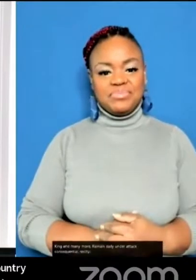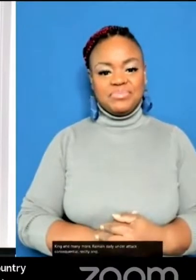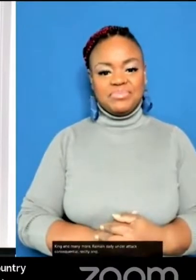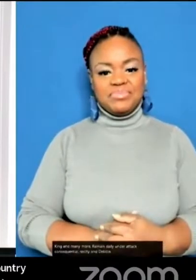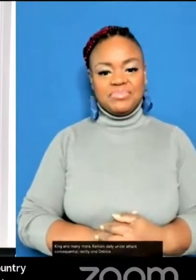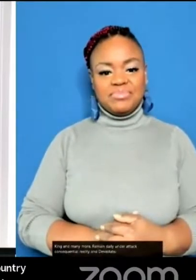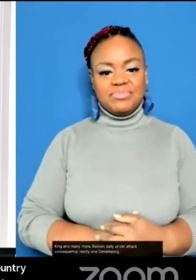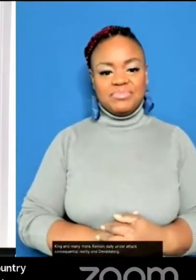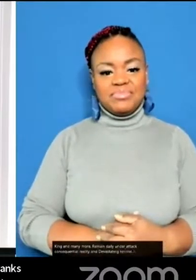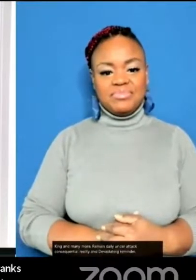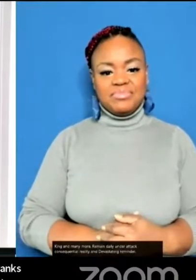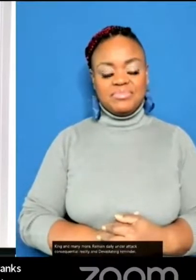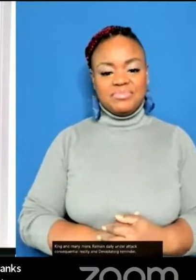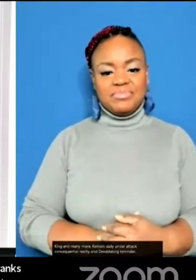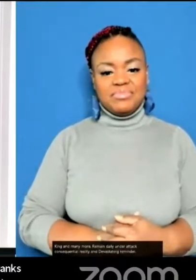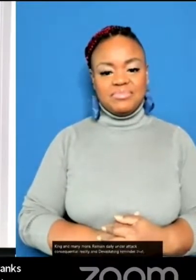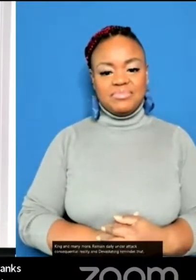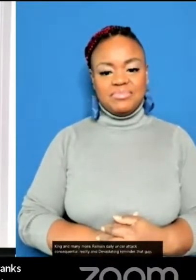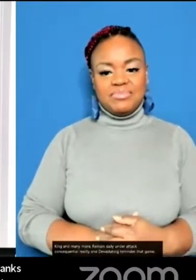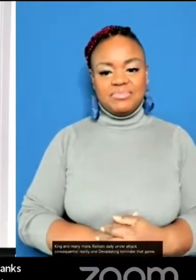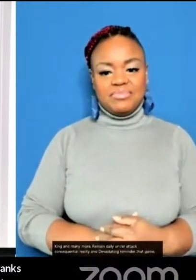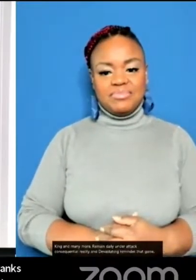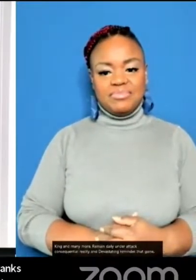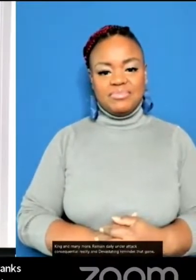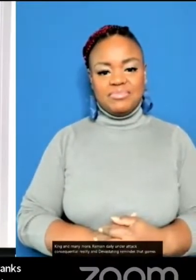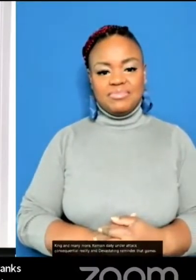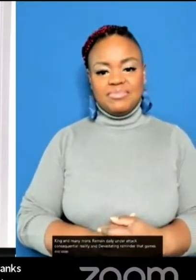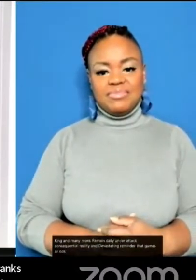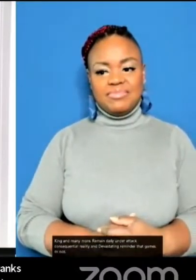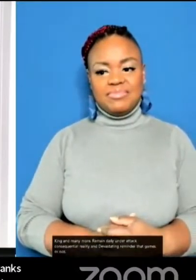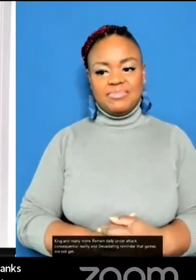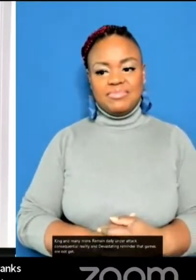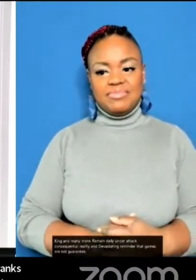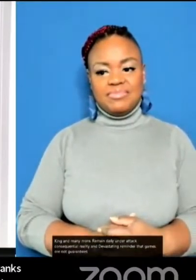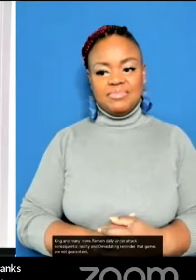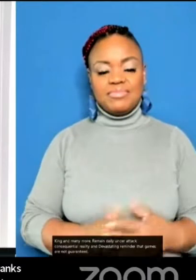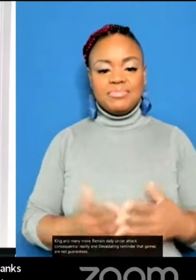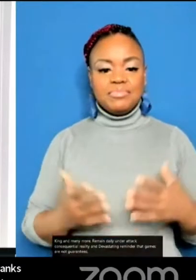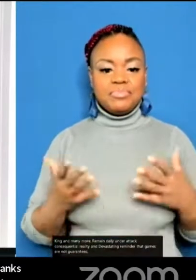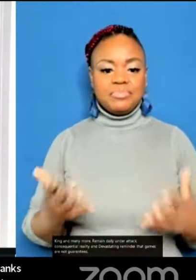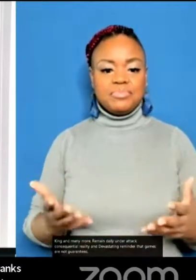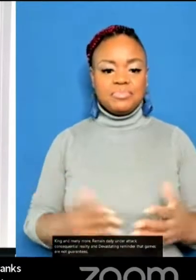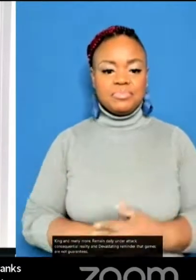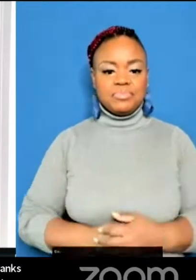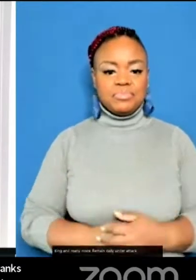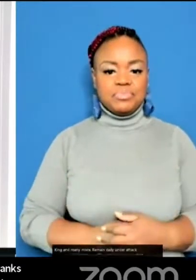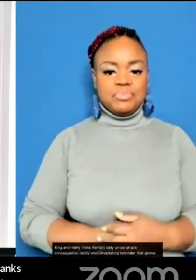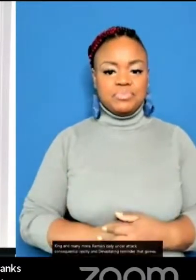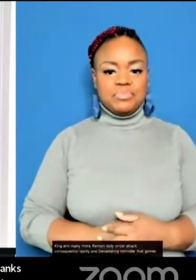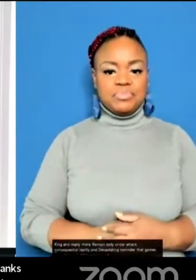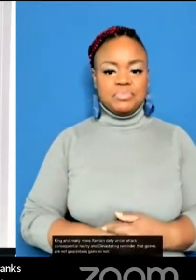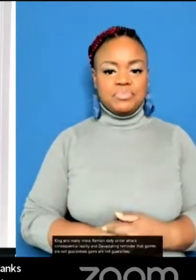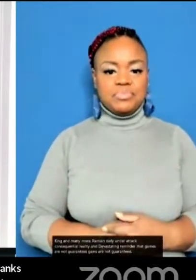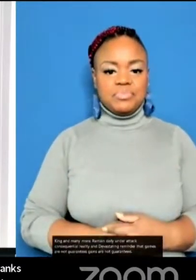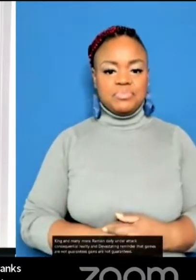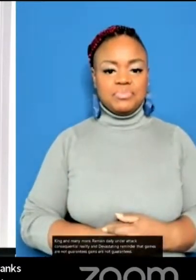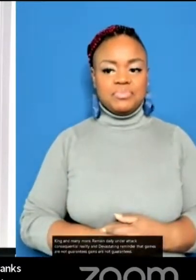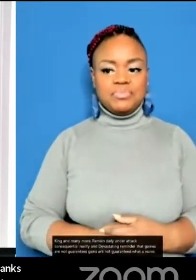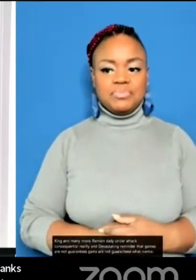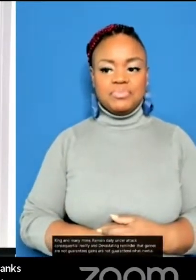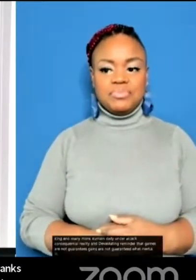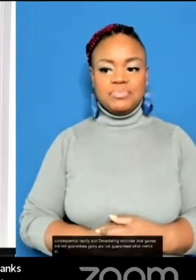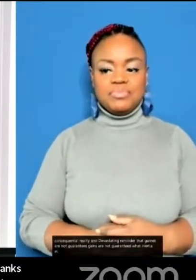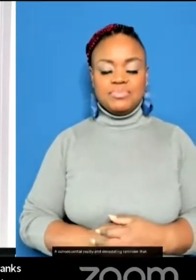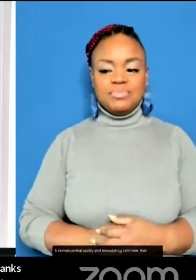devastating reminder that gains are not guarantees. Gains are not guarantees when inertia and